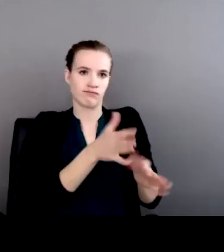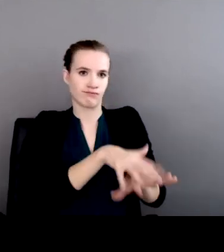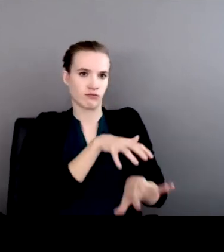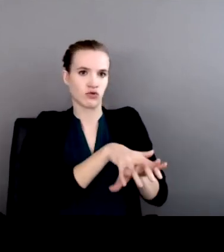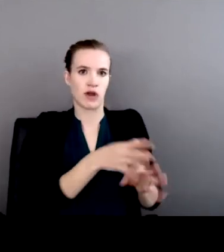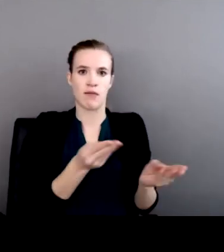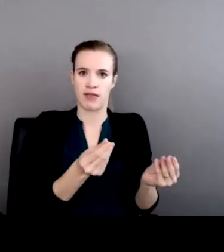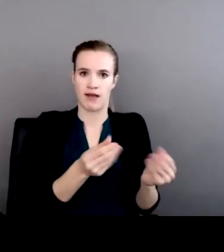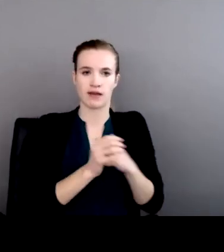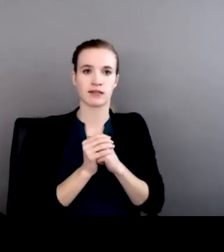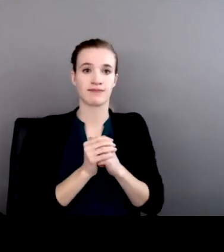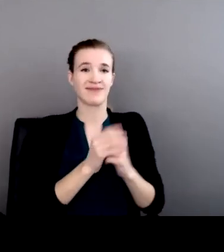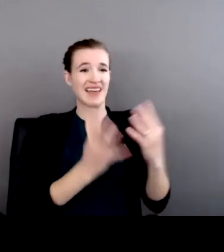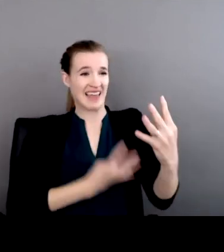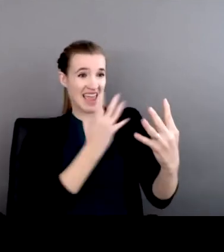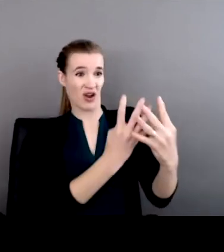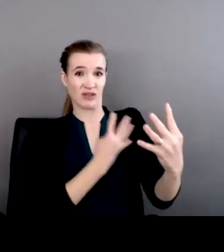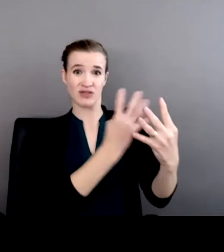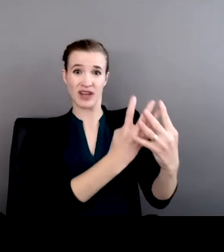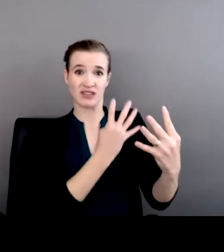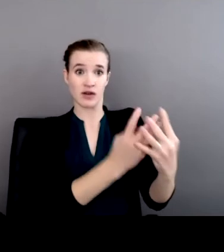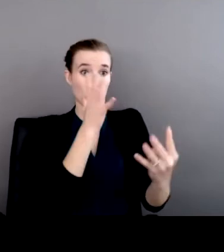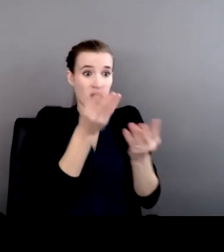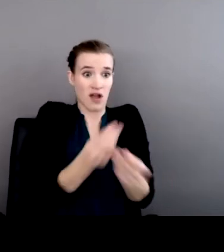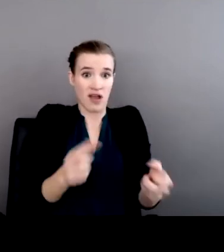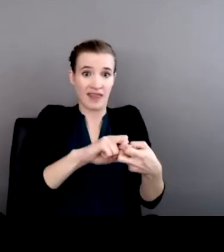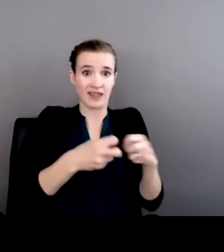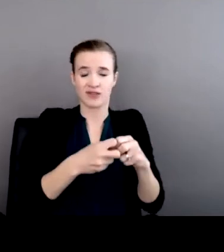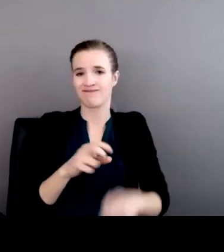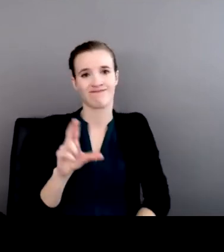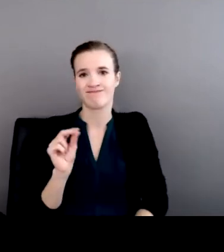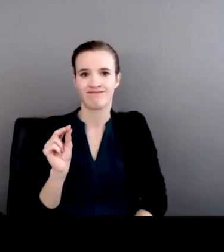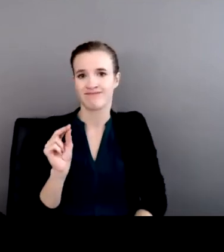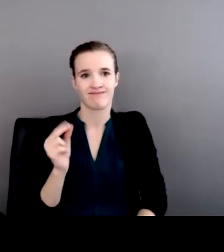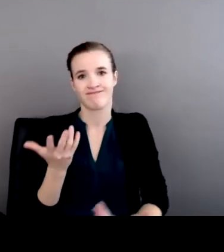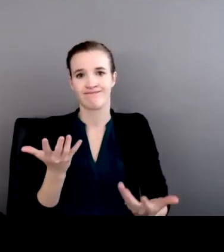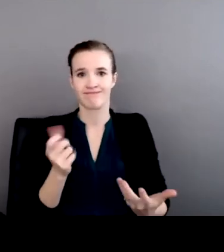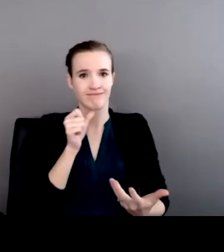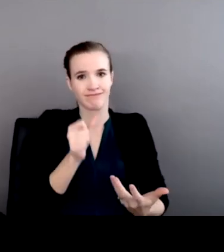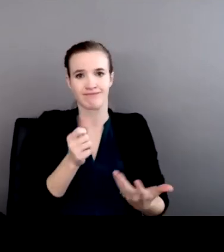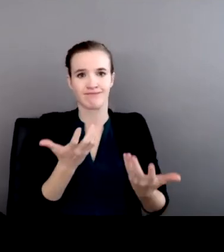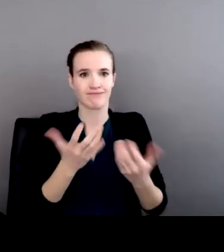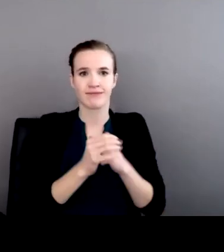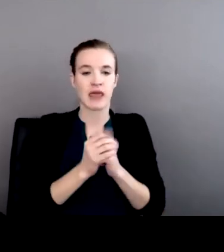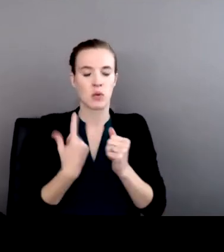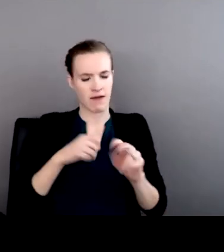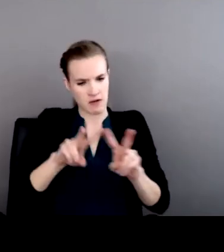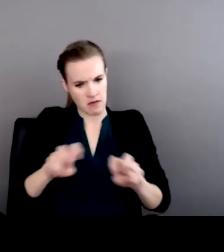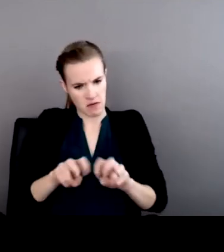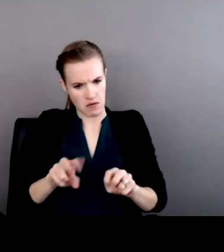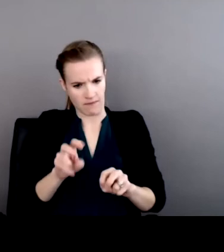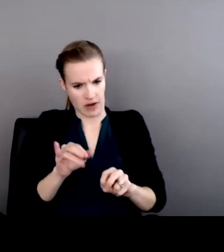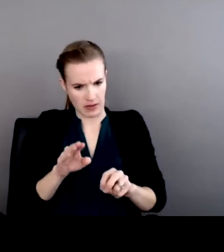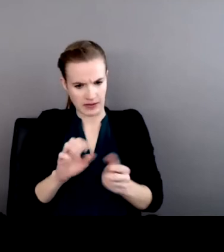Incarceration alone does not cure the issues underlying violence. To vulnerable or